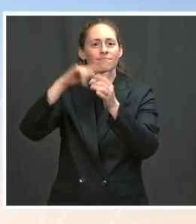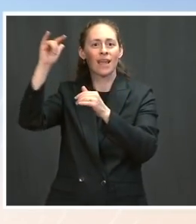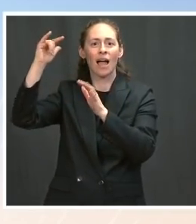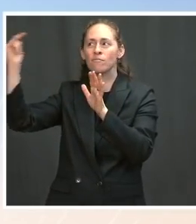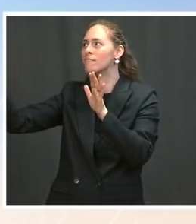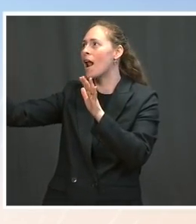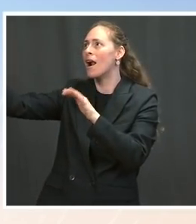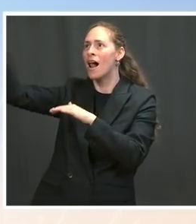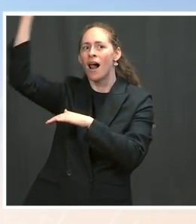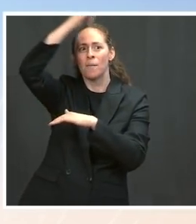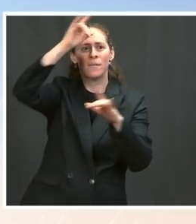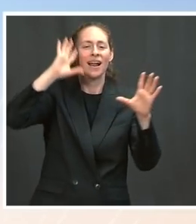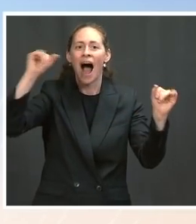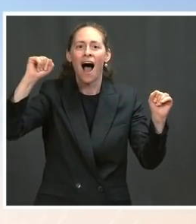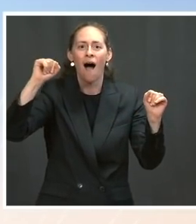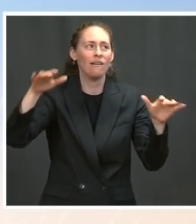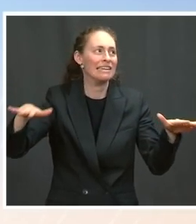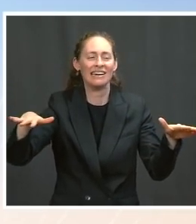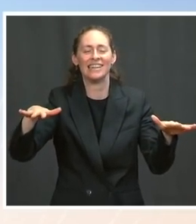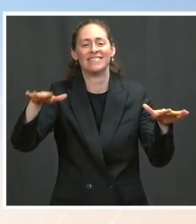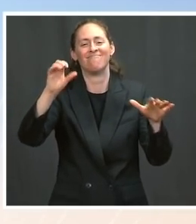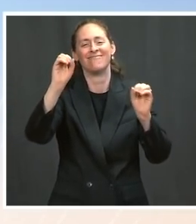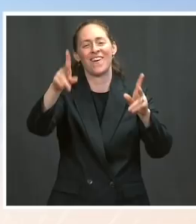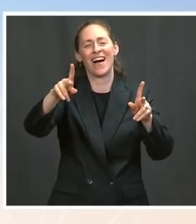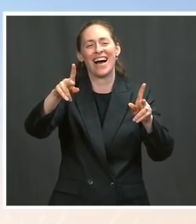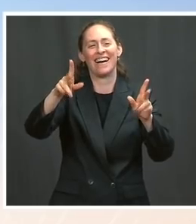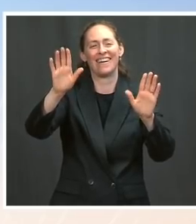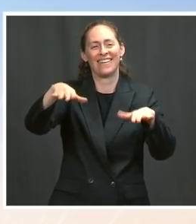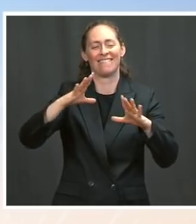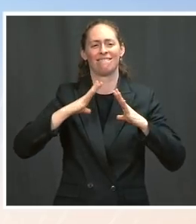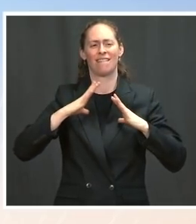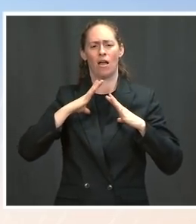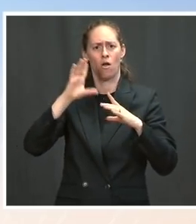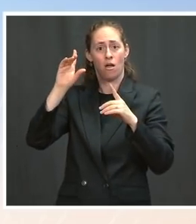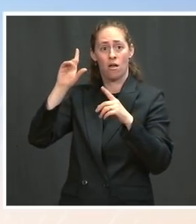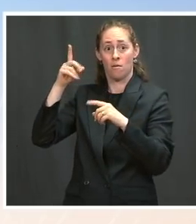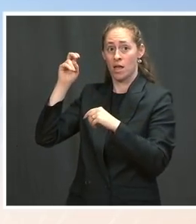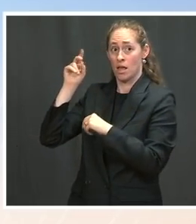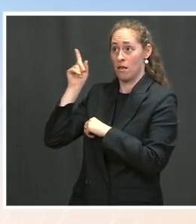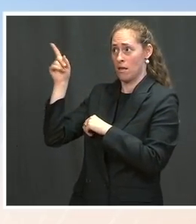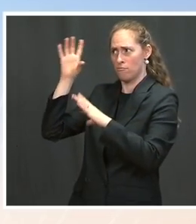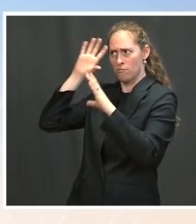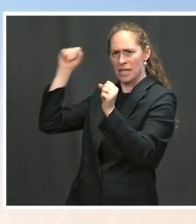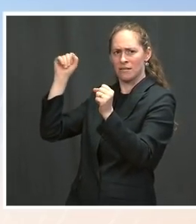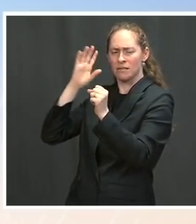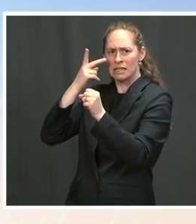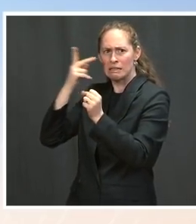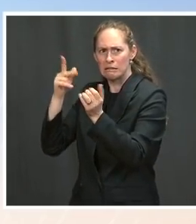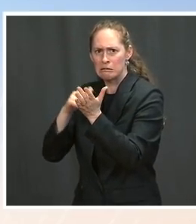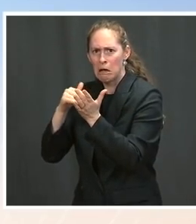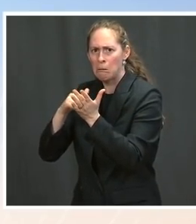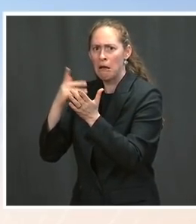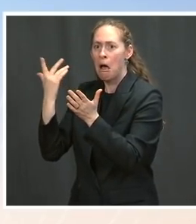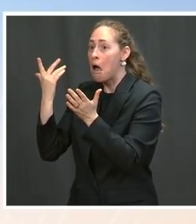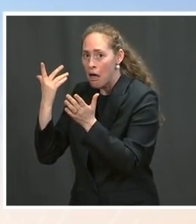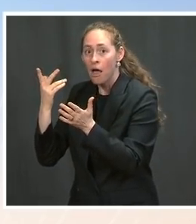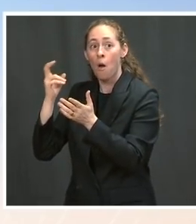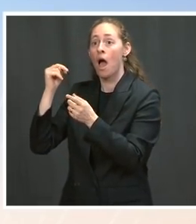We don't have, I'm not aware of one scheduled at this point, but we certainly will provide you all information and data in a transparent